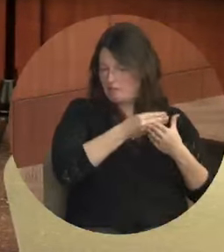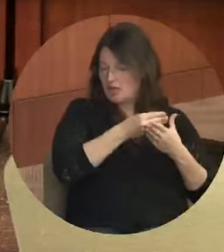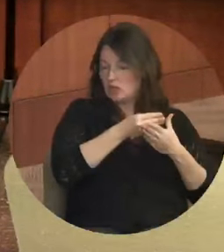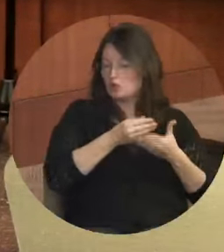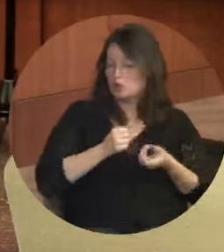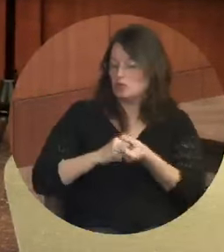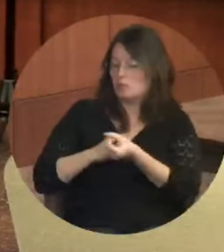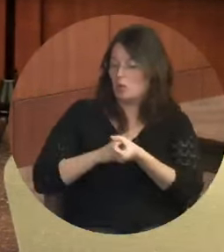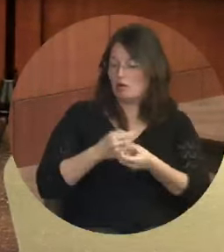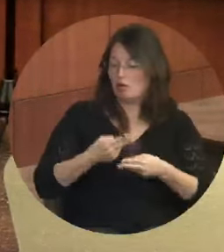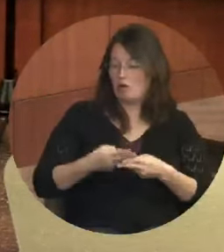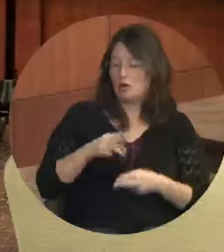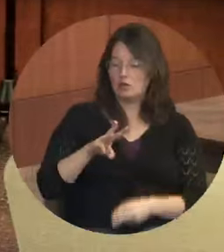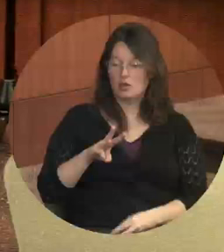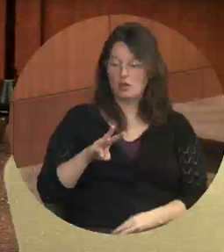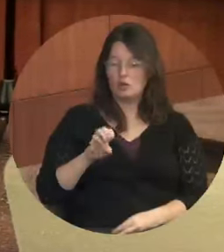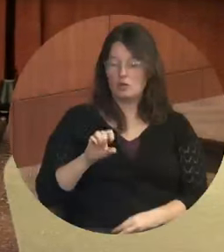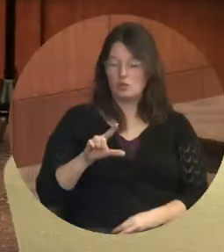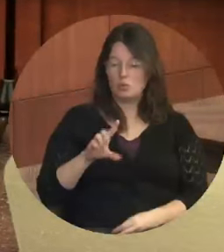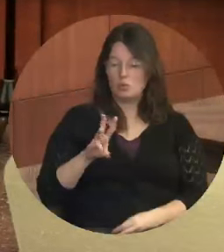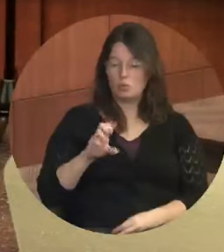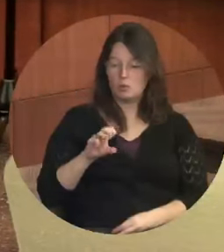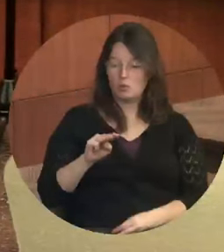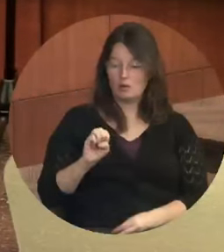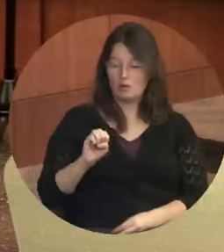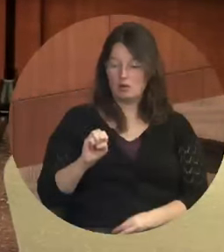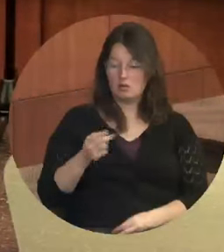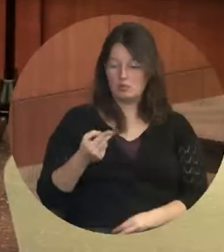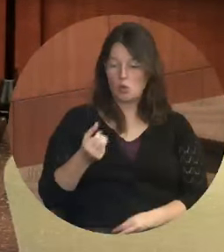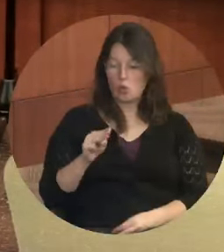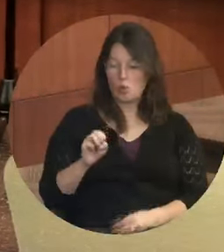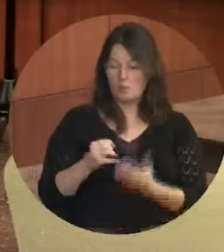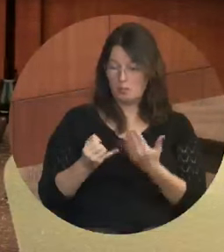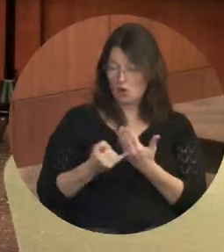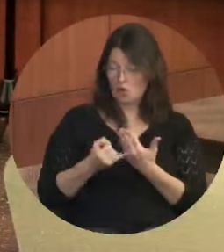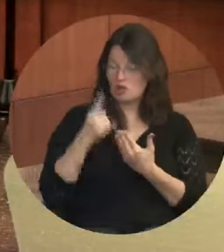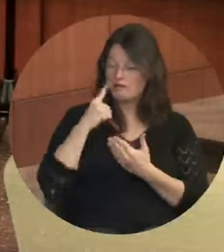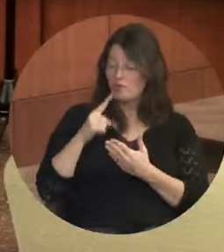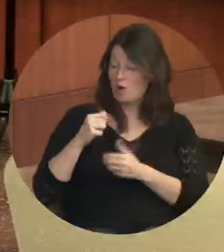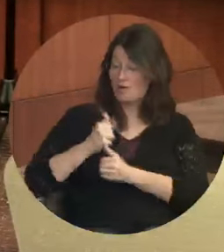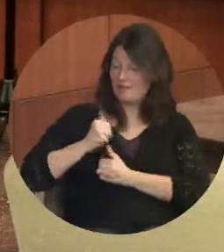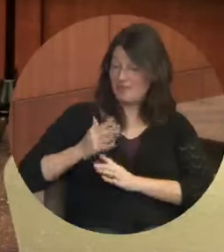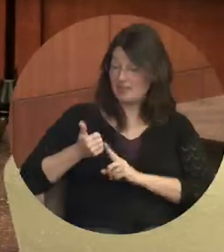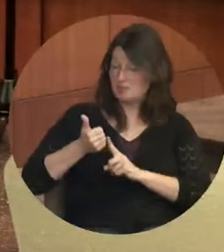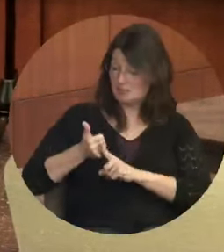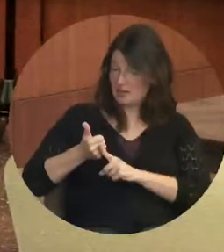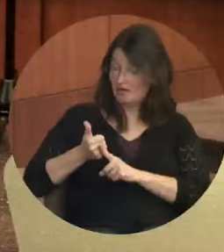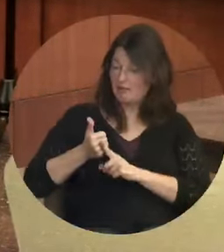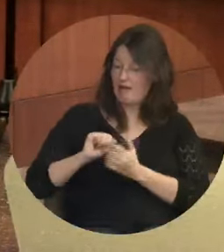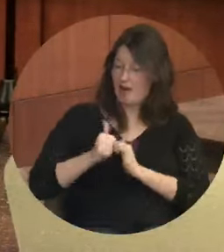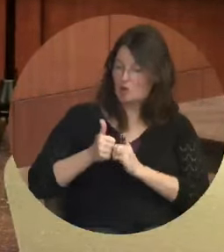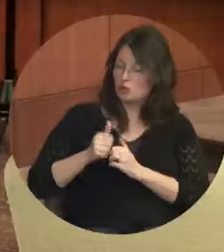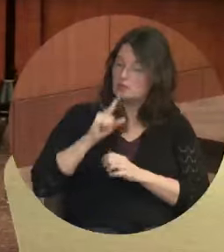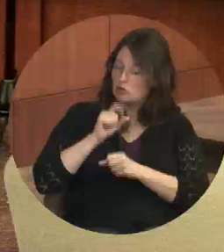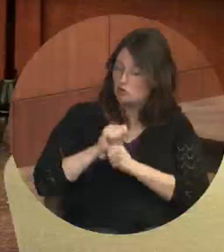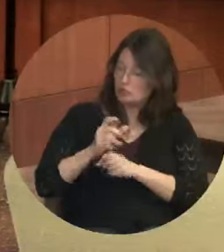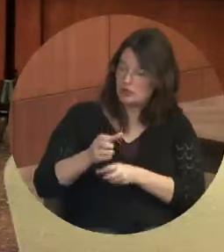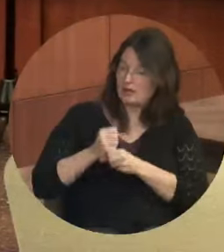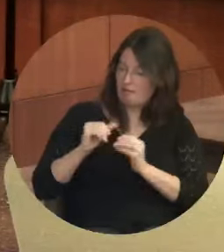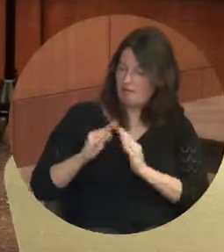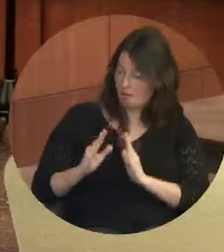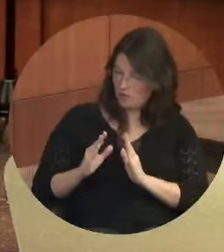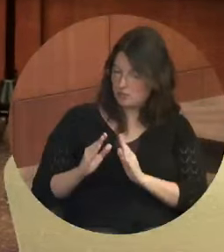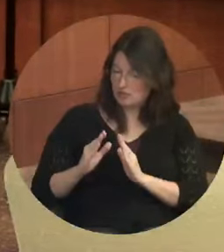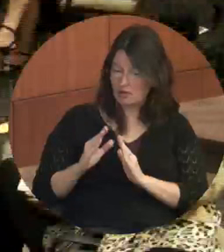which is a homeless project up on the business loop for veterans. And, uh, I personally can't think of a better use of savings